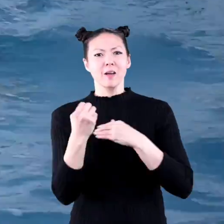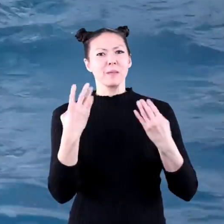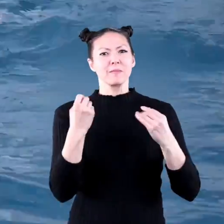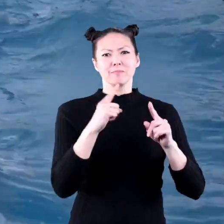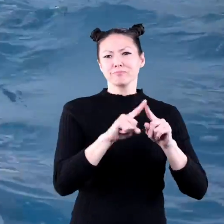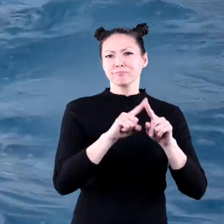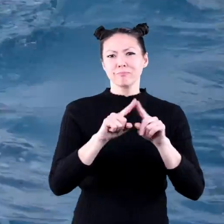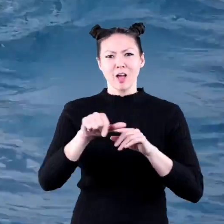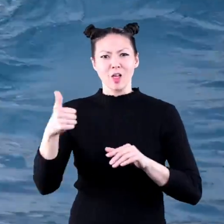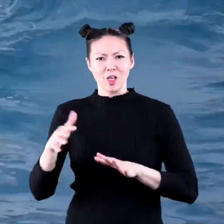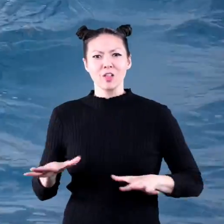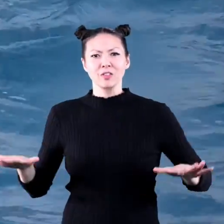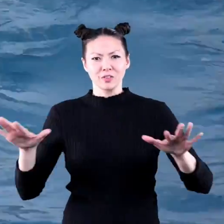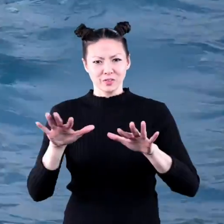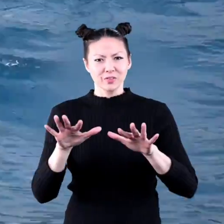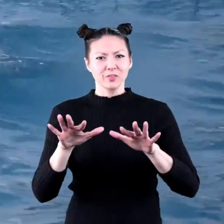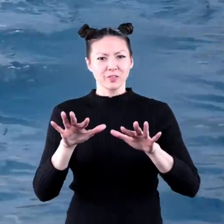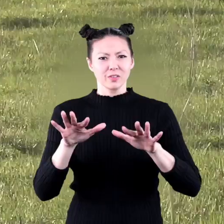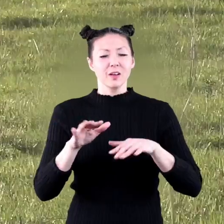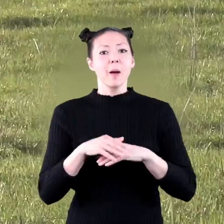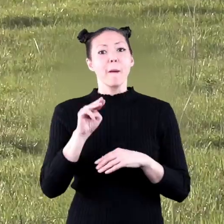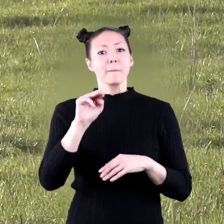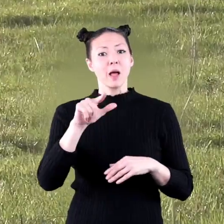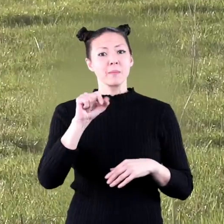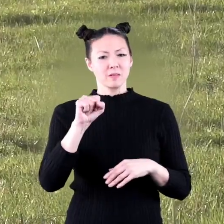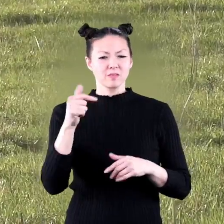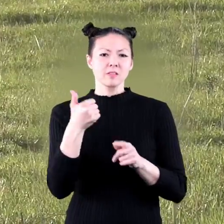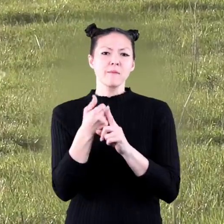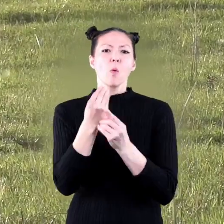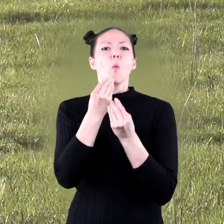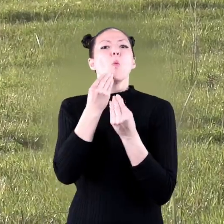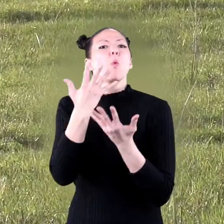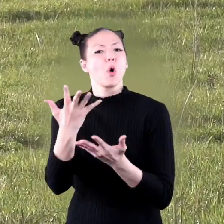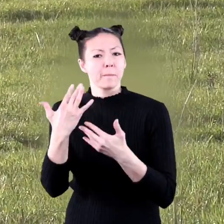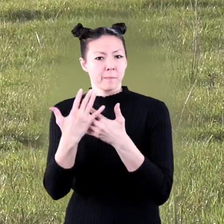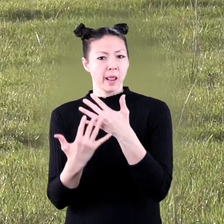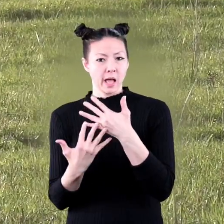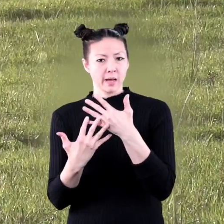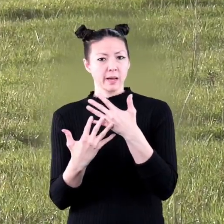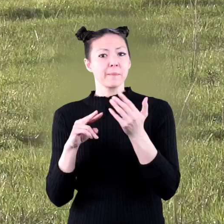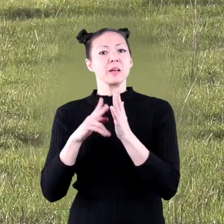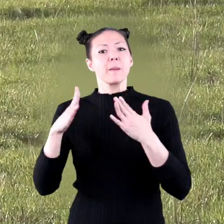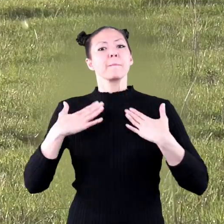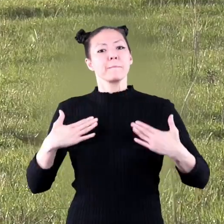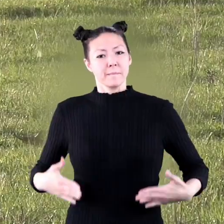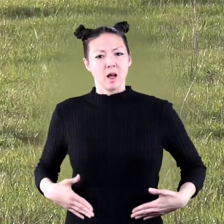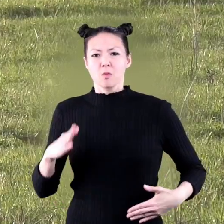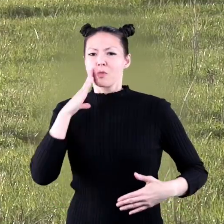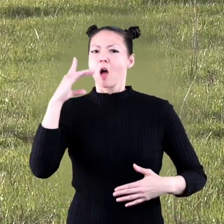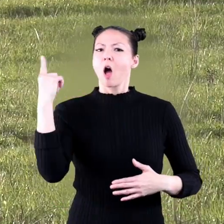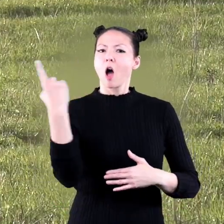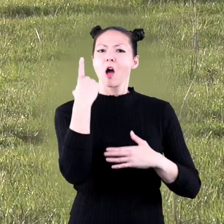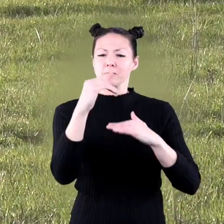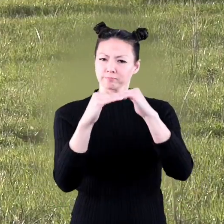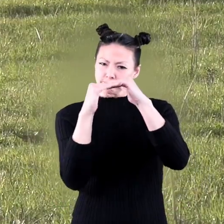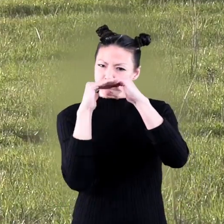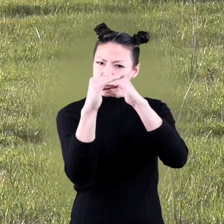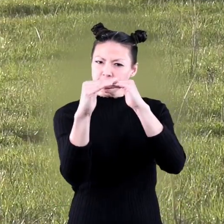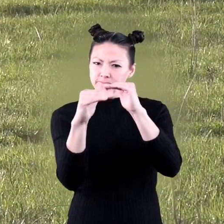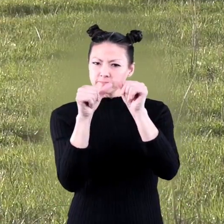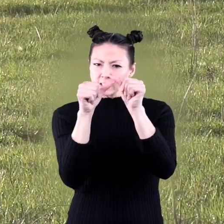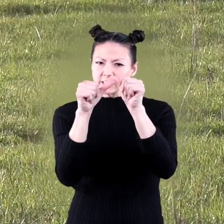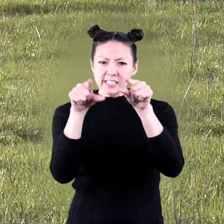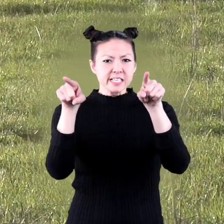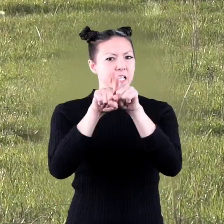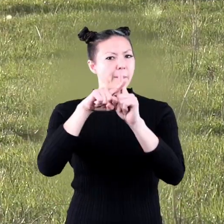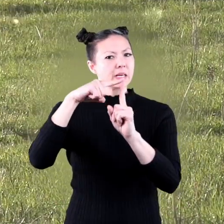and many others mammals are warm-blooded that means their bodies will always try to keep a constant